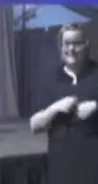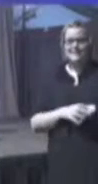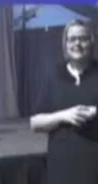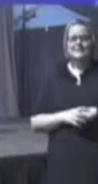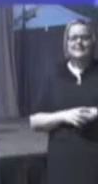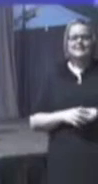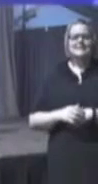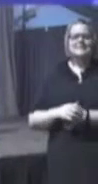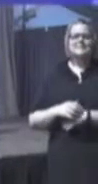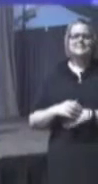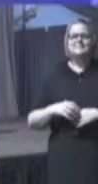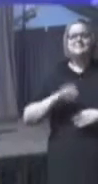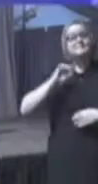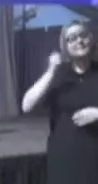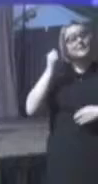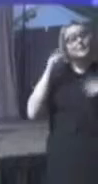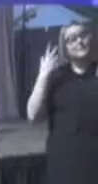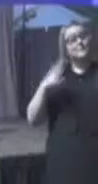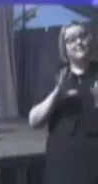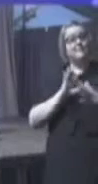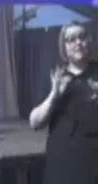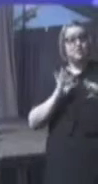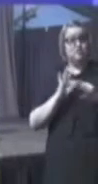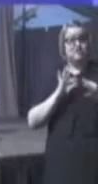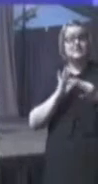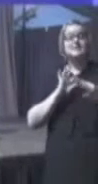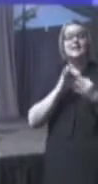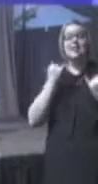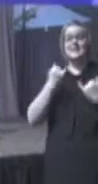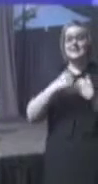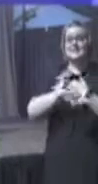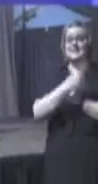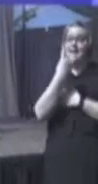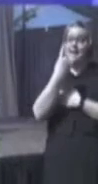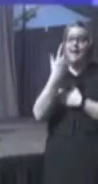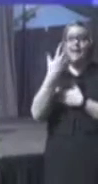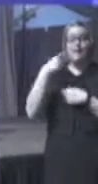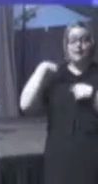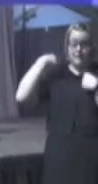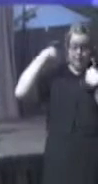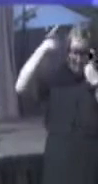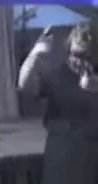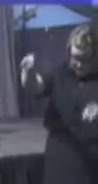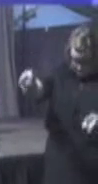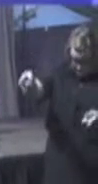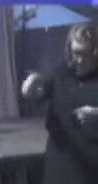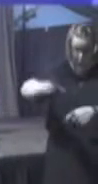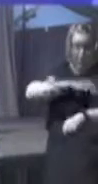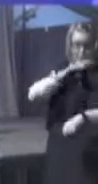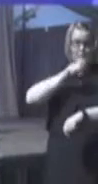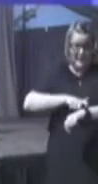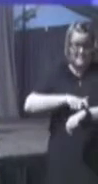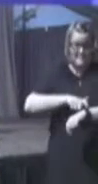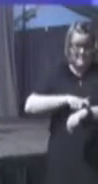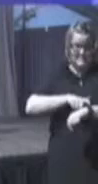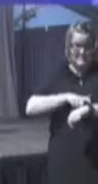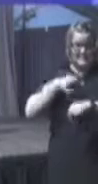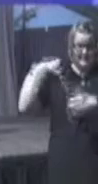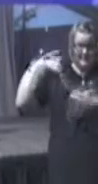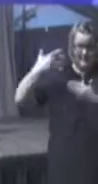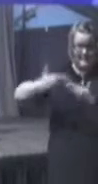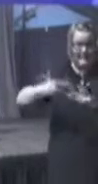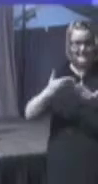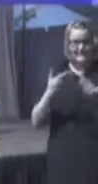As others have mentioned, this day has been a long time coming. The idea for a